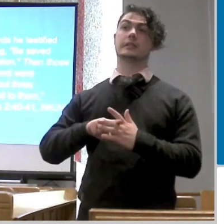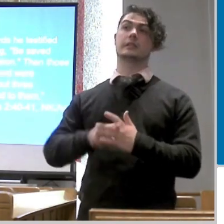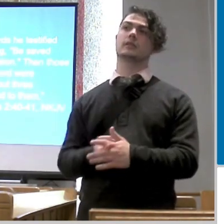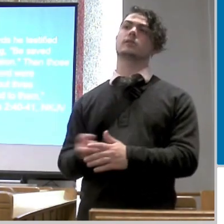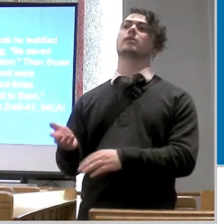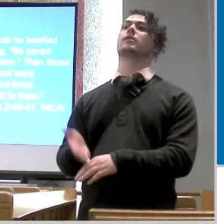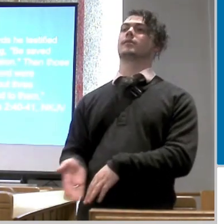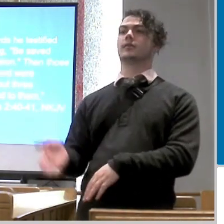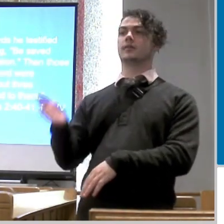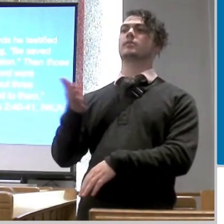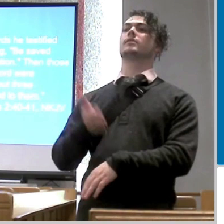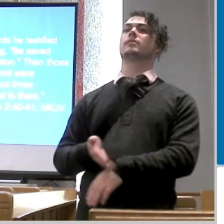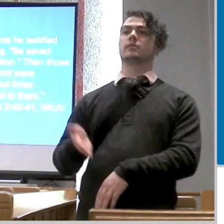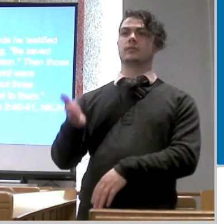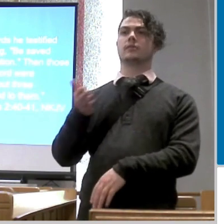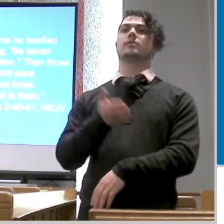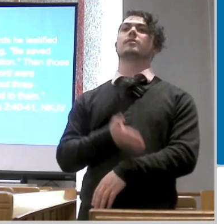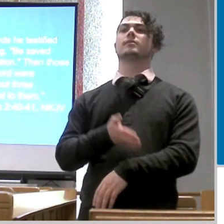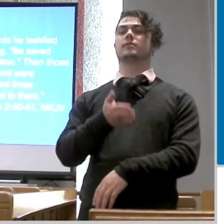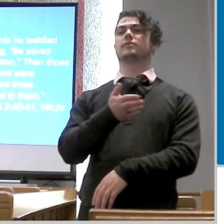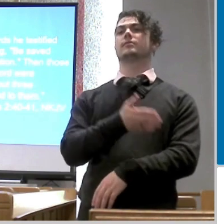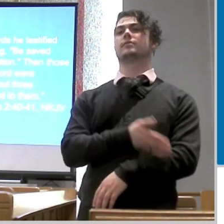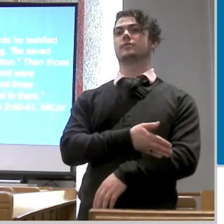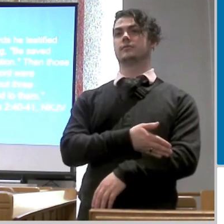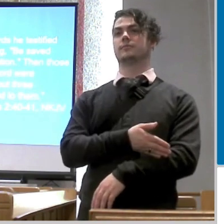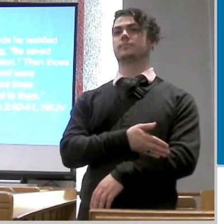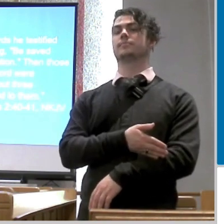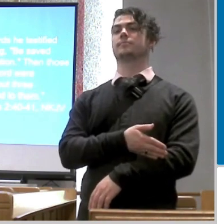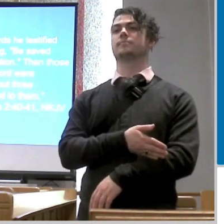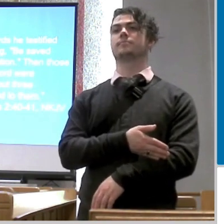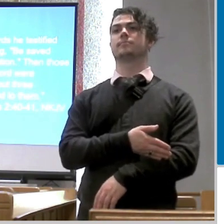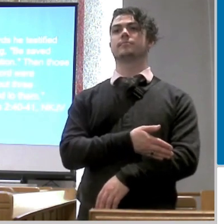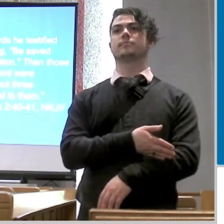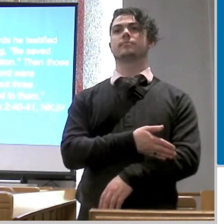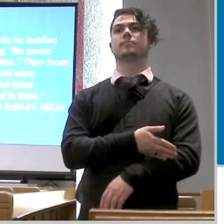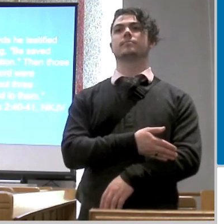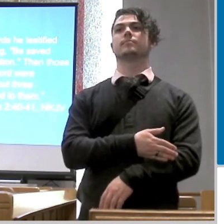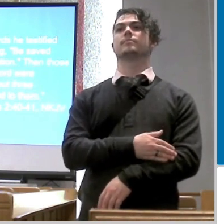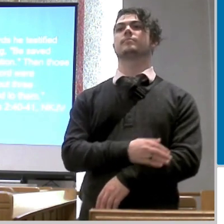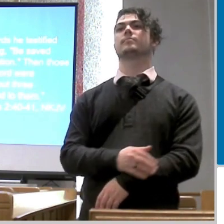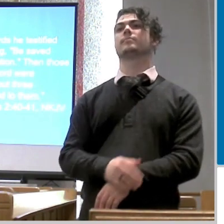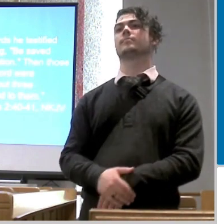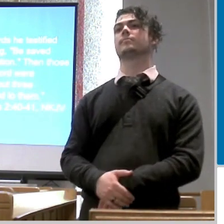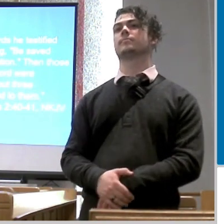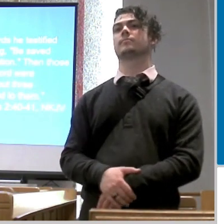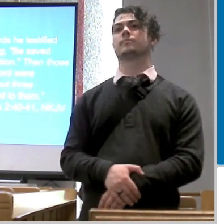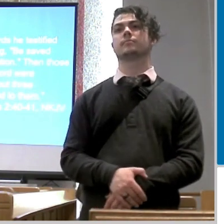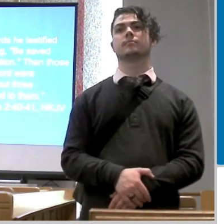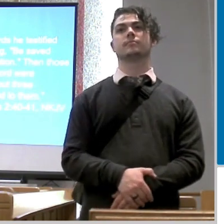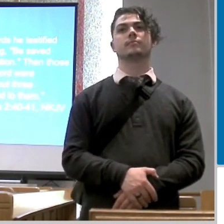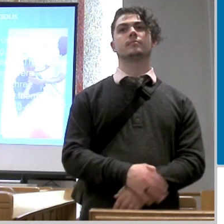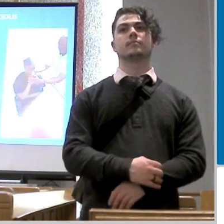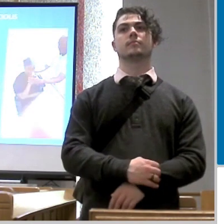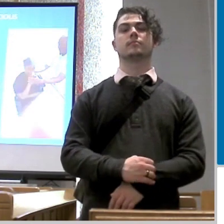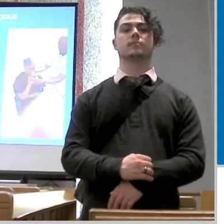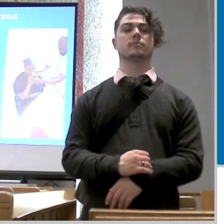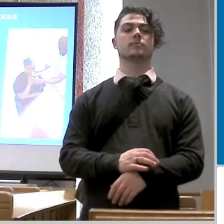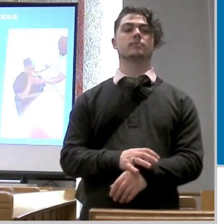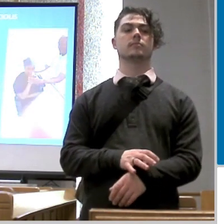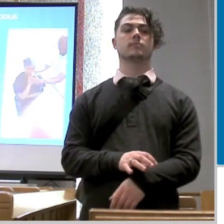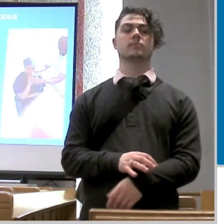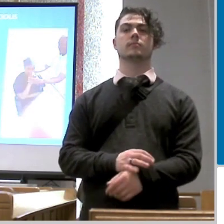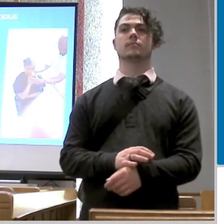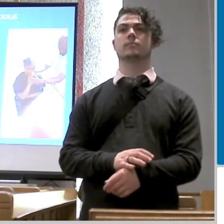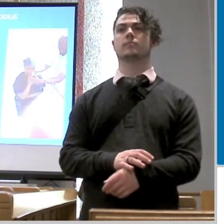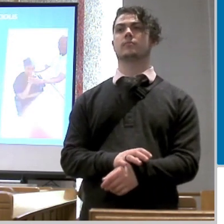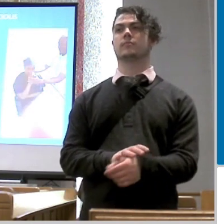because i'm not doing it on my own anymore god is doing it in me this is what the bible teaches us and so if